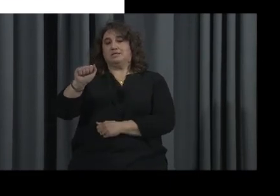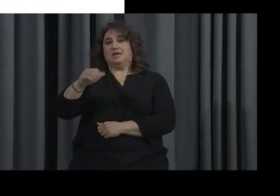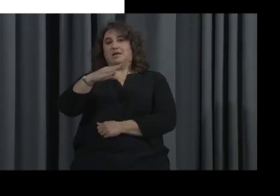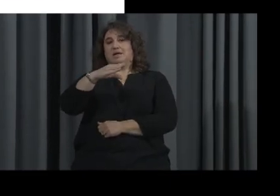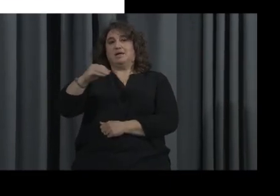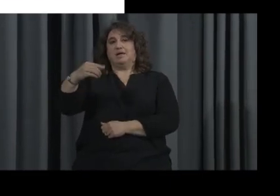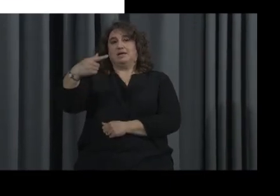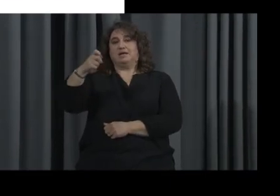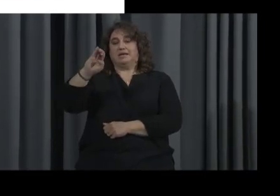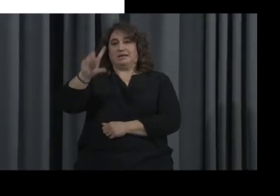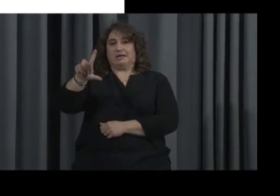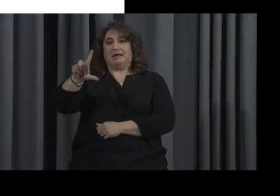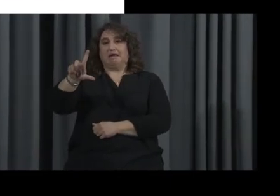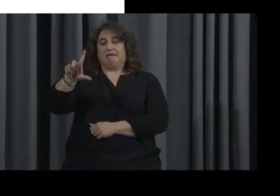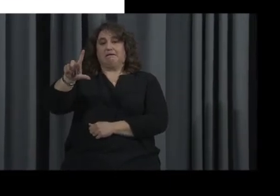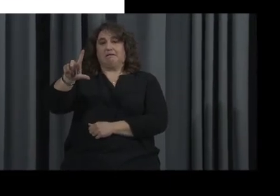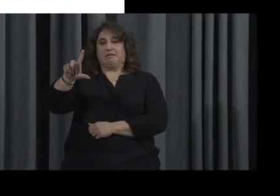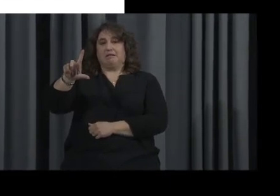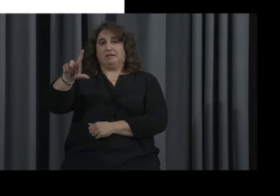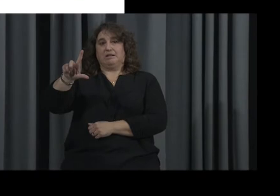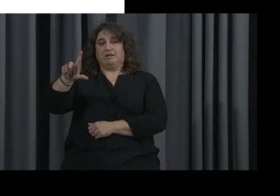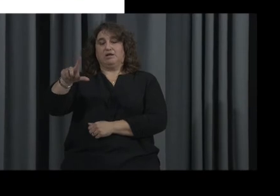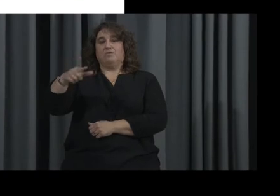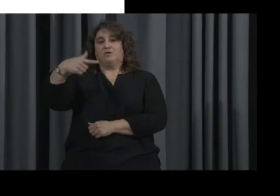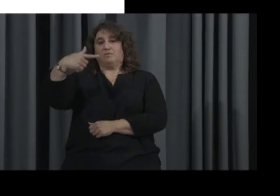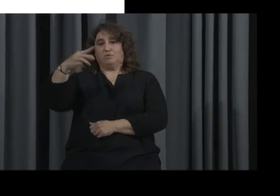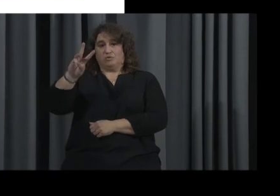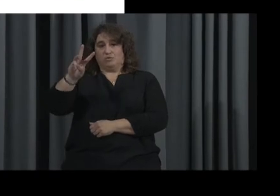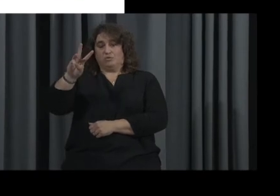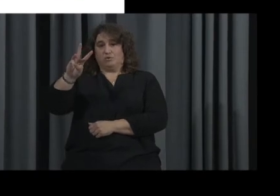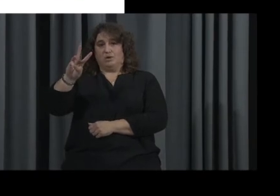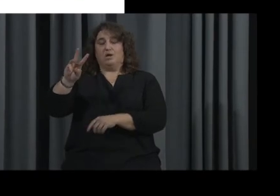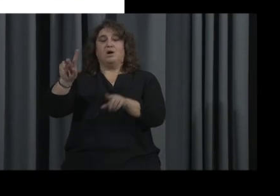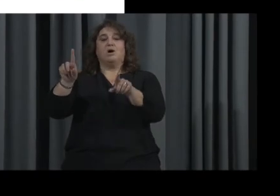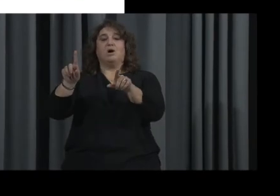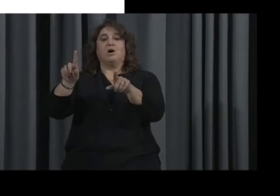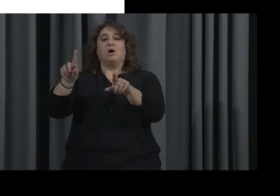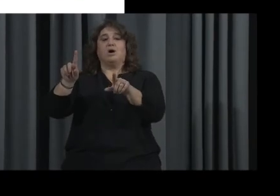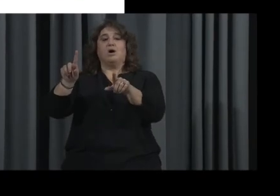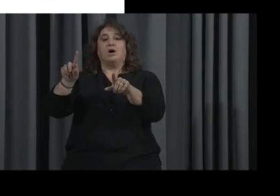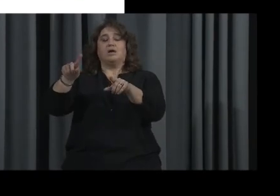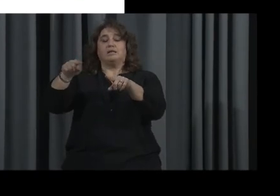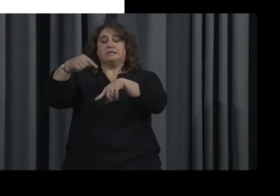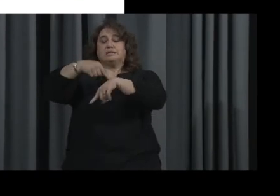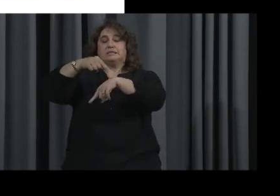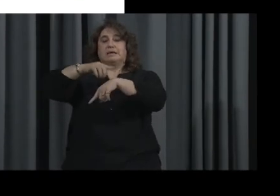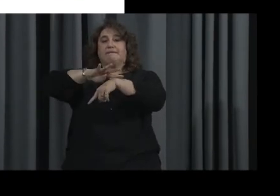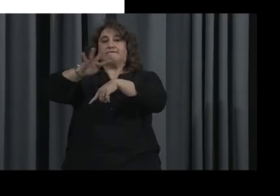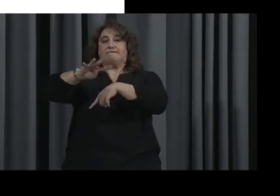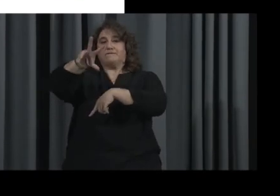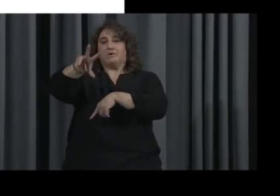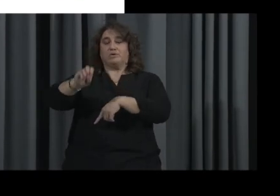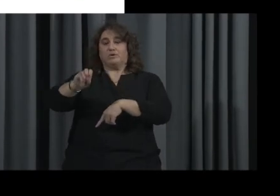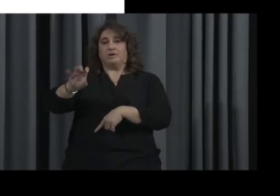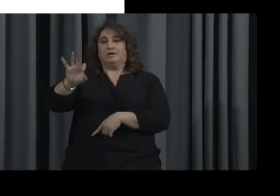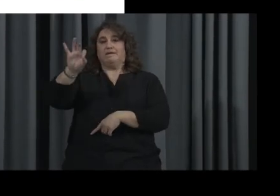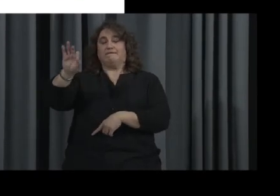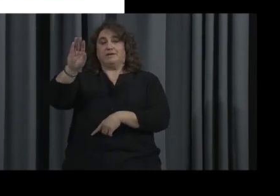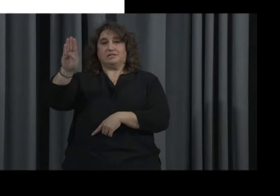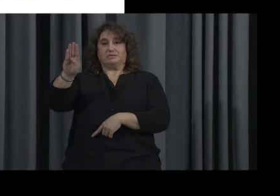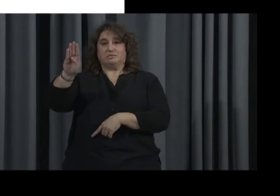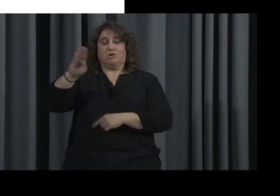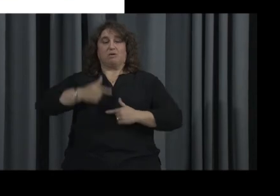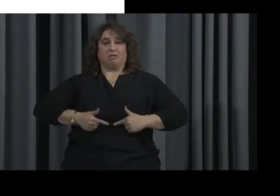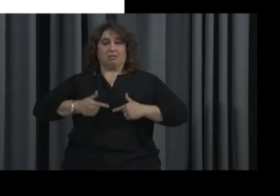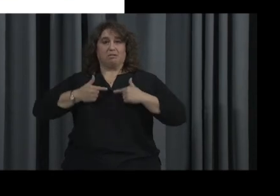Daffler from Goodwill Easter Seals. And that again, that'll be on at 430 on Facebook Live. And